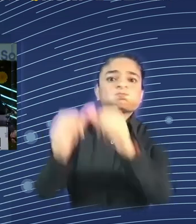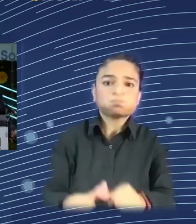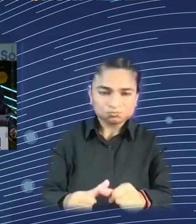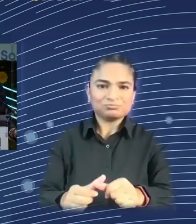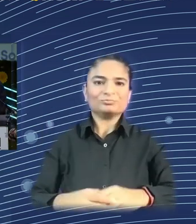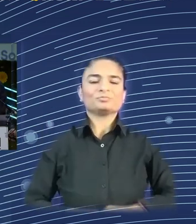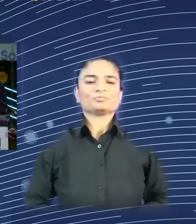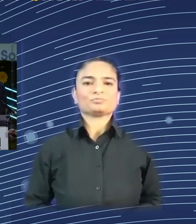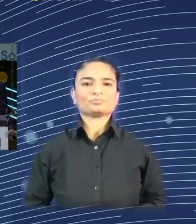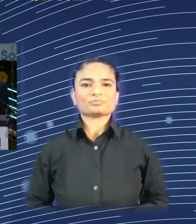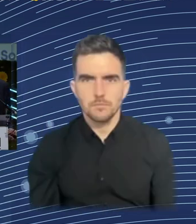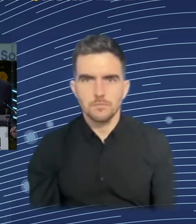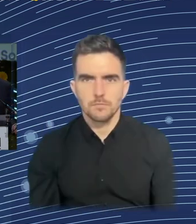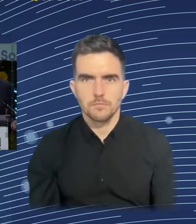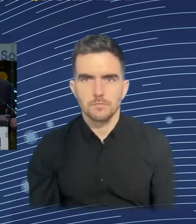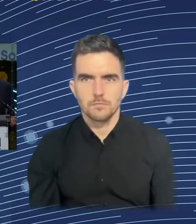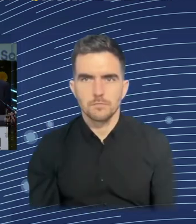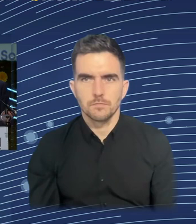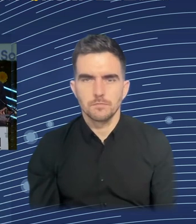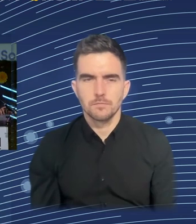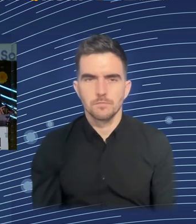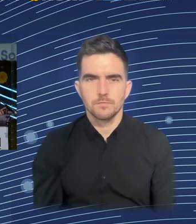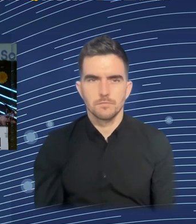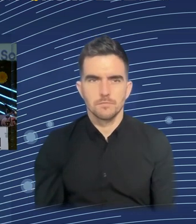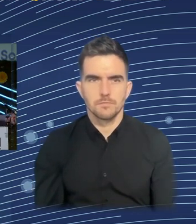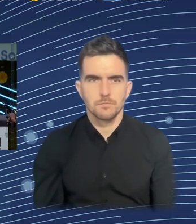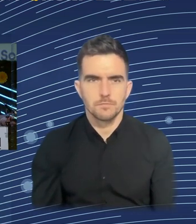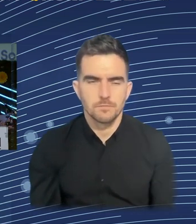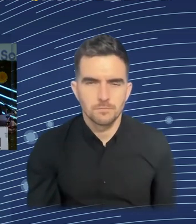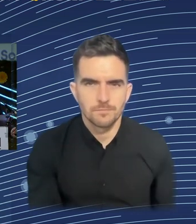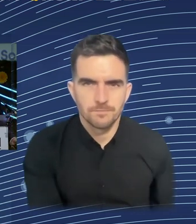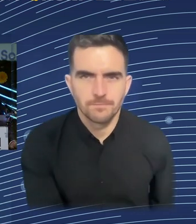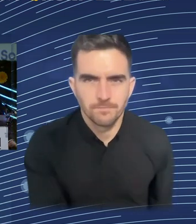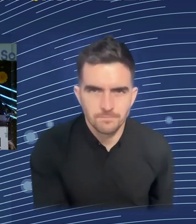Who is in charge of turning? Nothing is moving now.